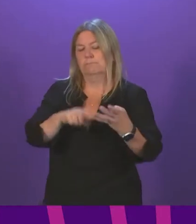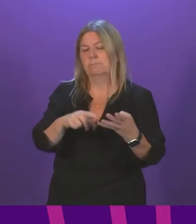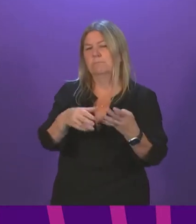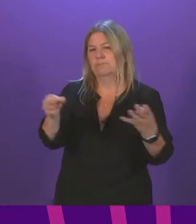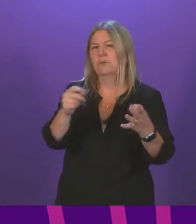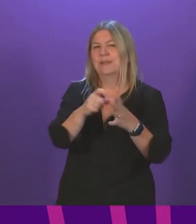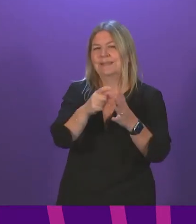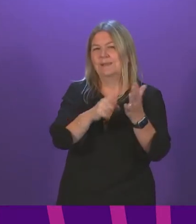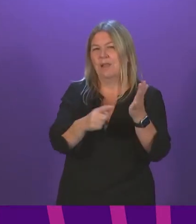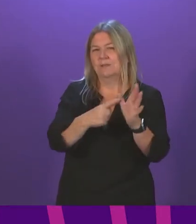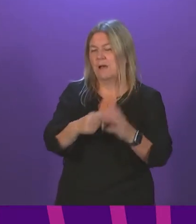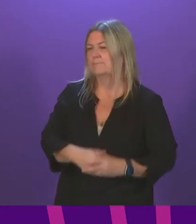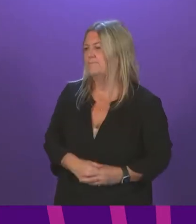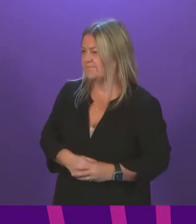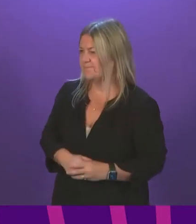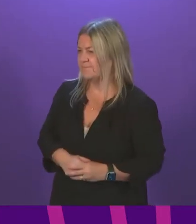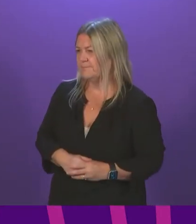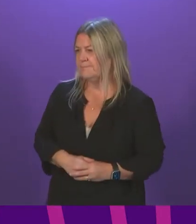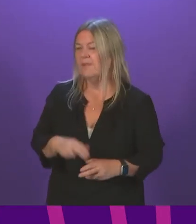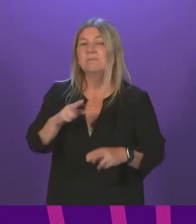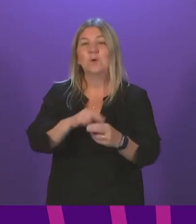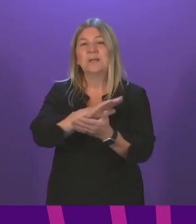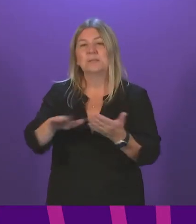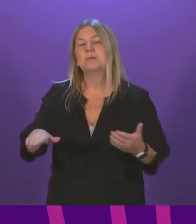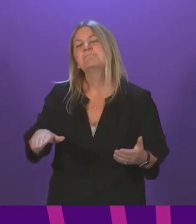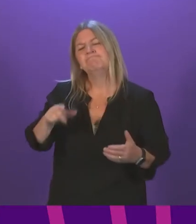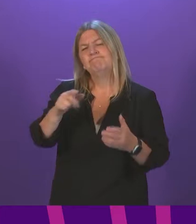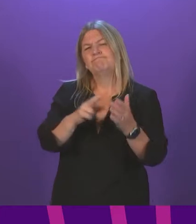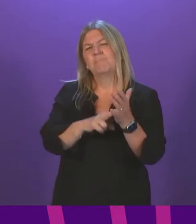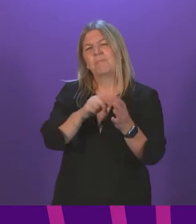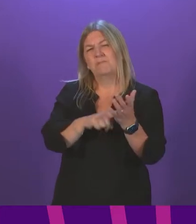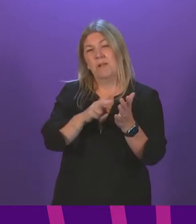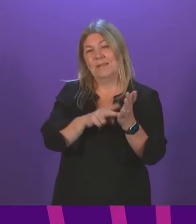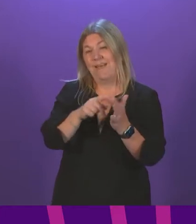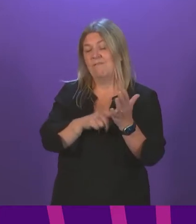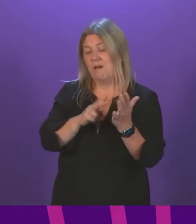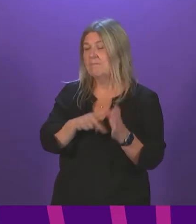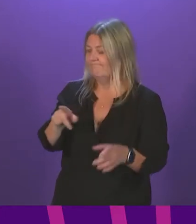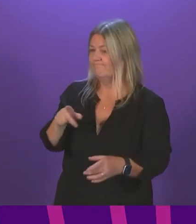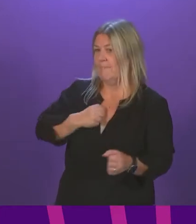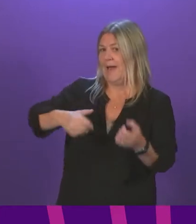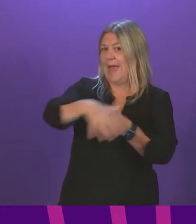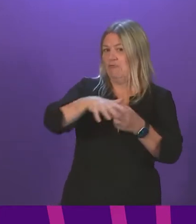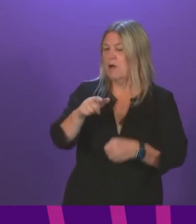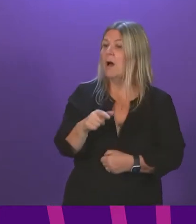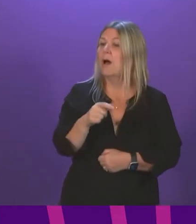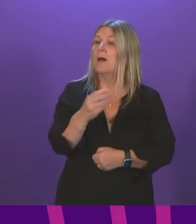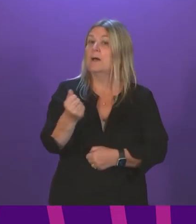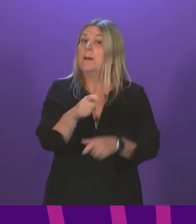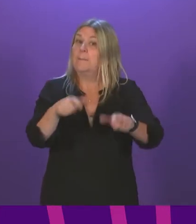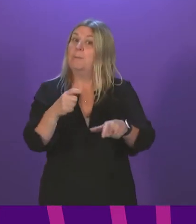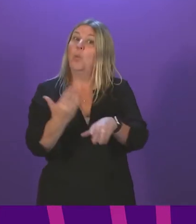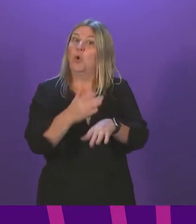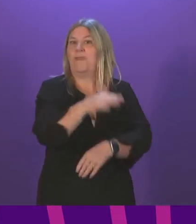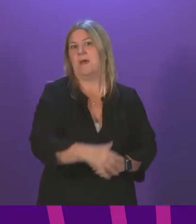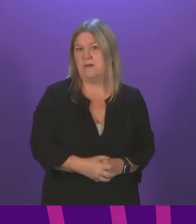Fiona Hislop Fiona Hislop Valneva employs constituents of mine, and he'll be aware that Angela Constance, MSP, and